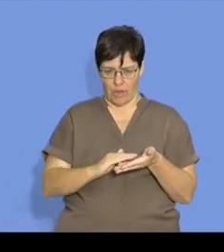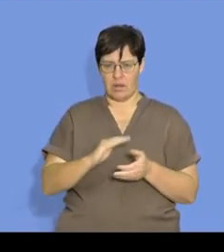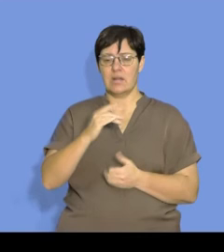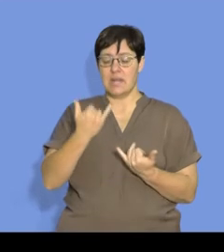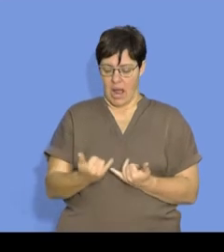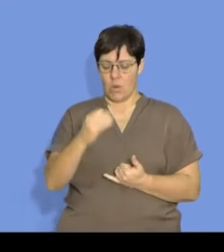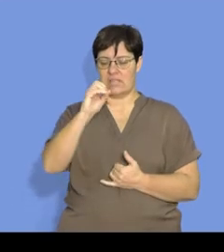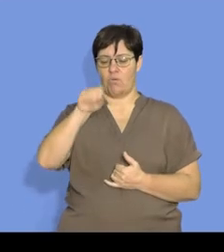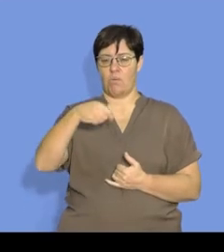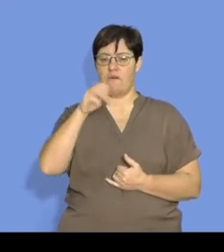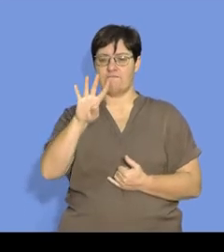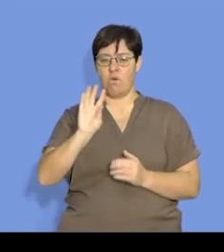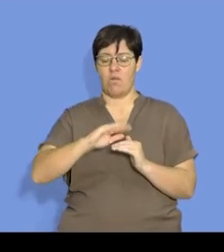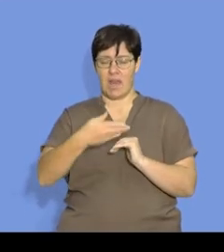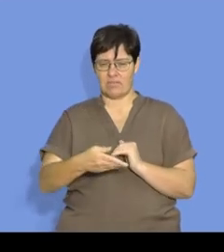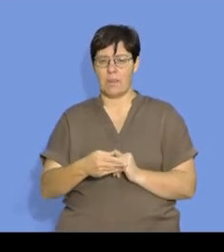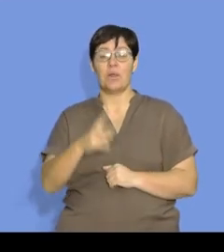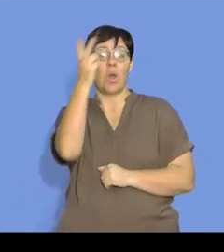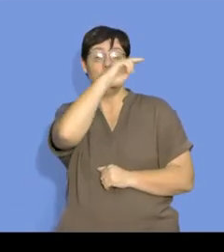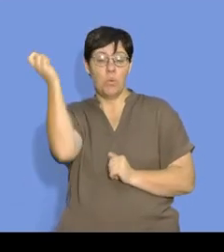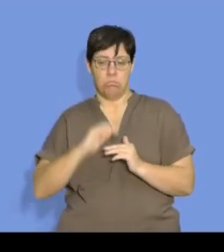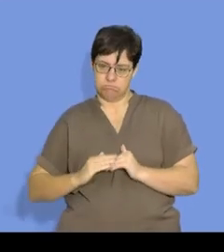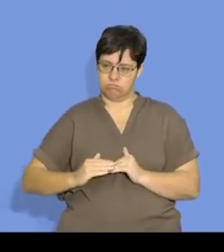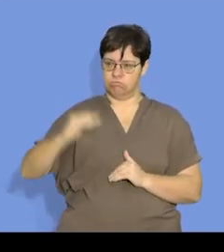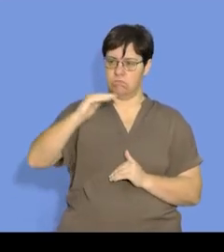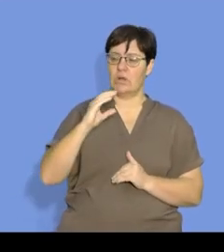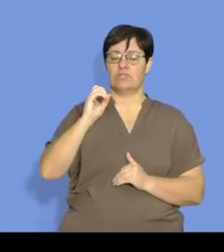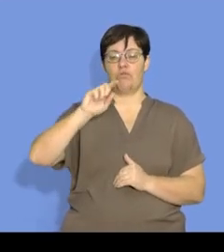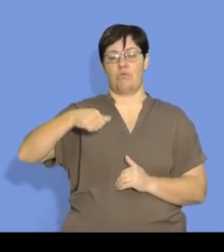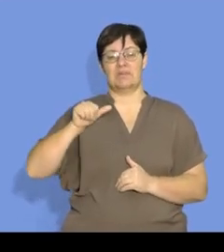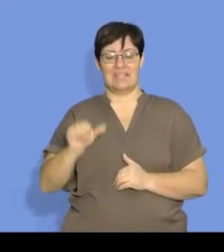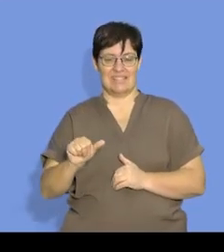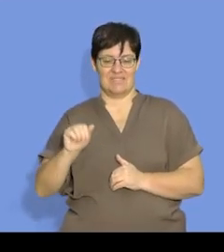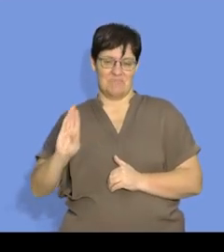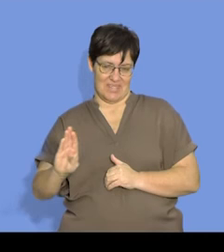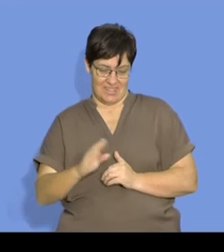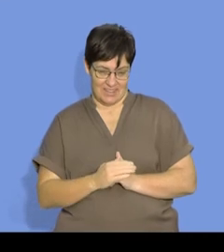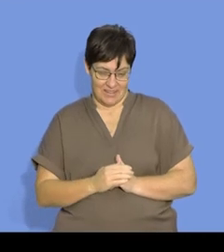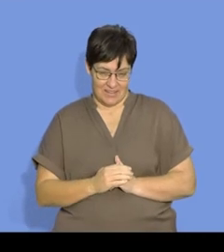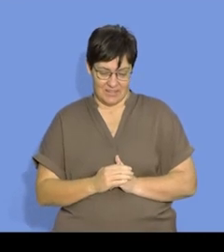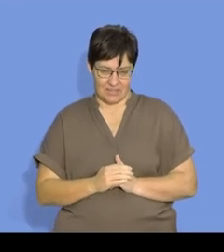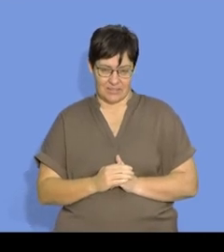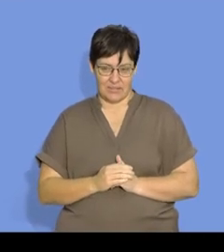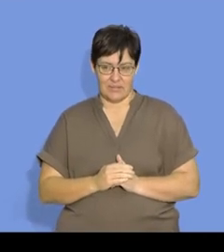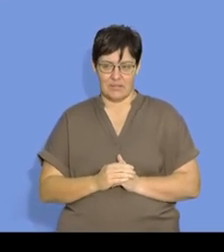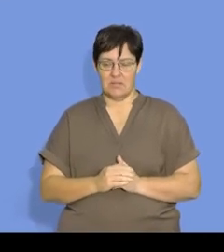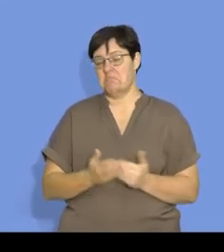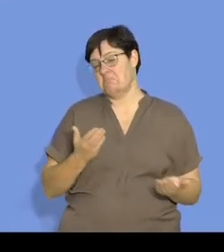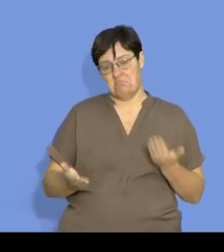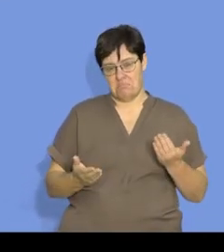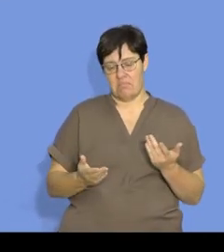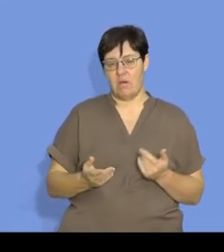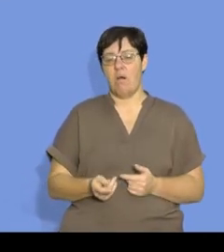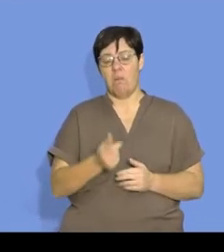0,4 mole of A and 0,6 mole of B. At this stage, it might